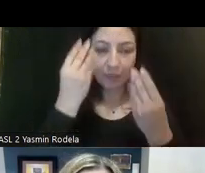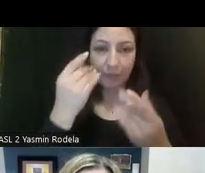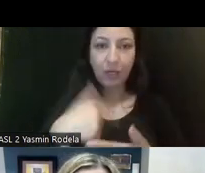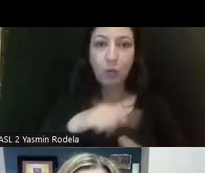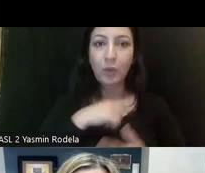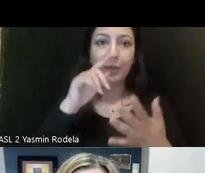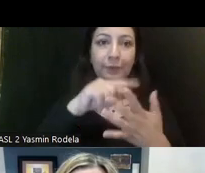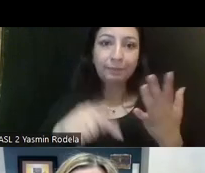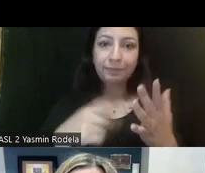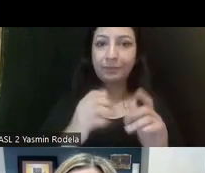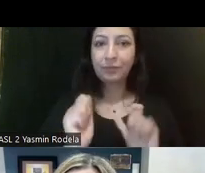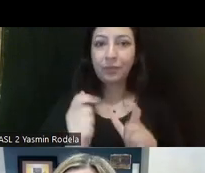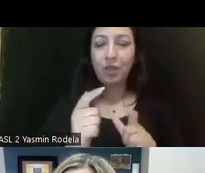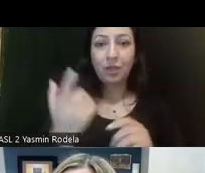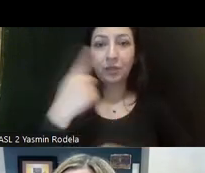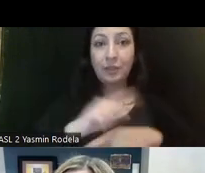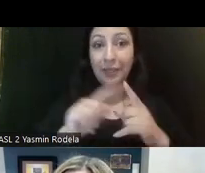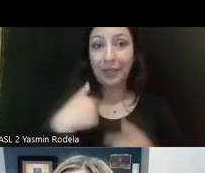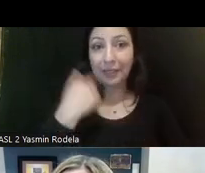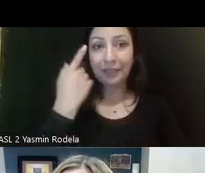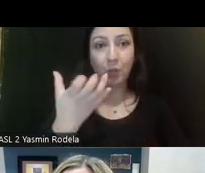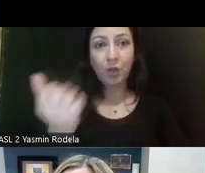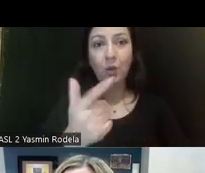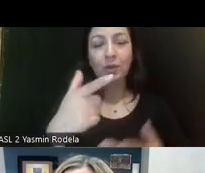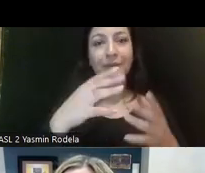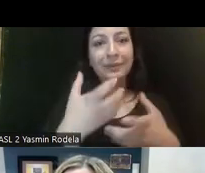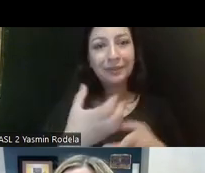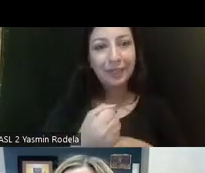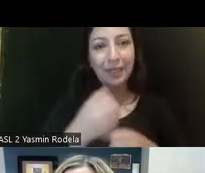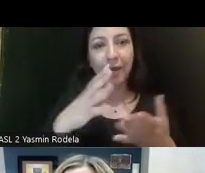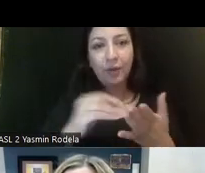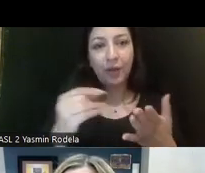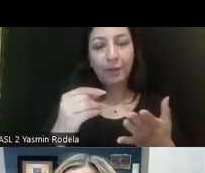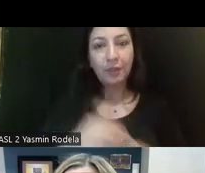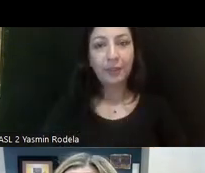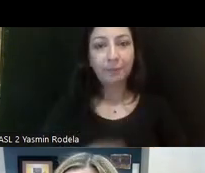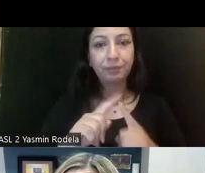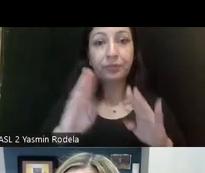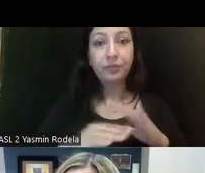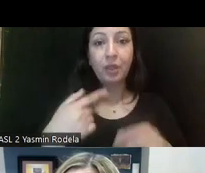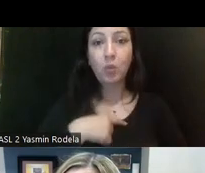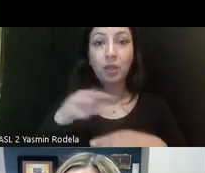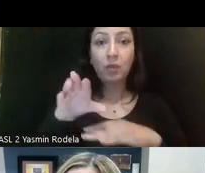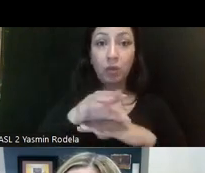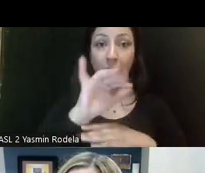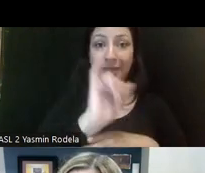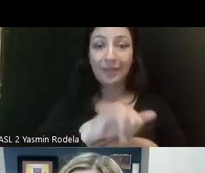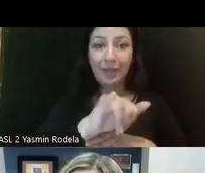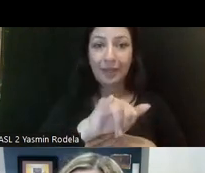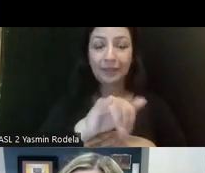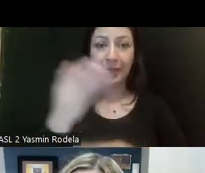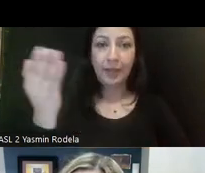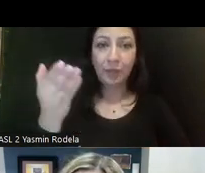like to make sure that you guys all receive a copy of it. We also, um, basically recorded that, uh, a